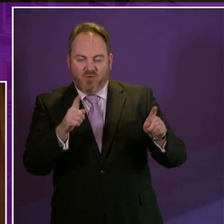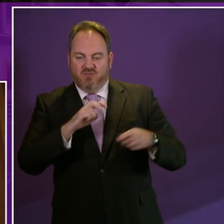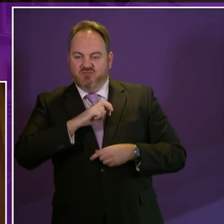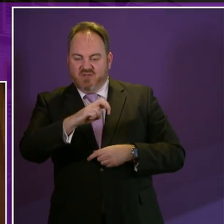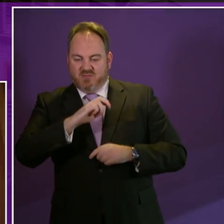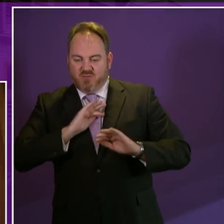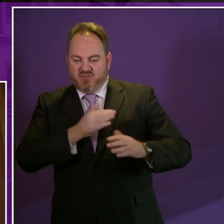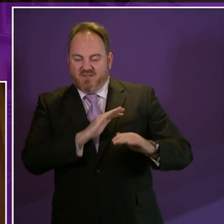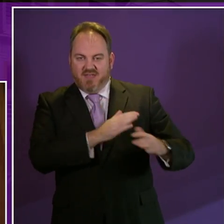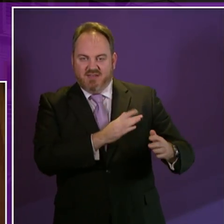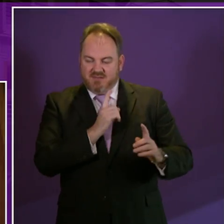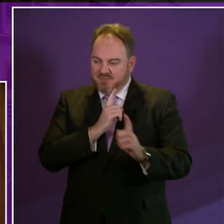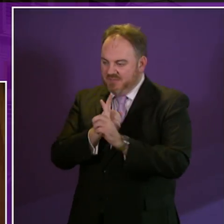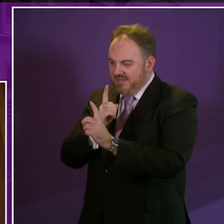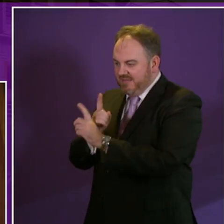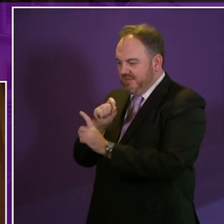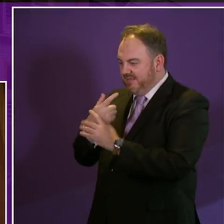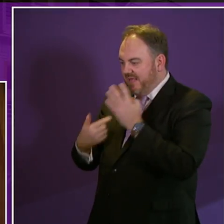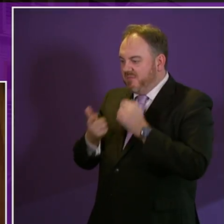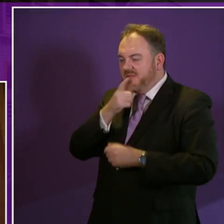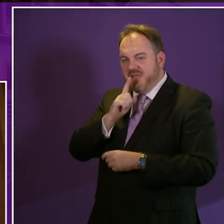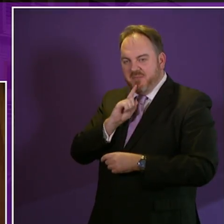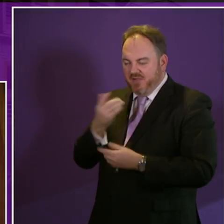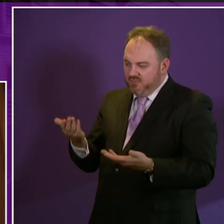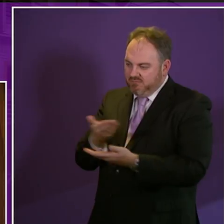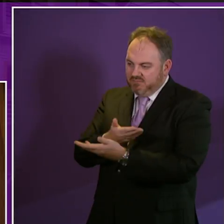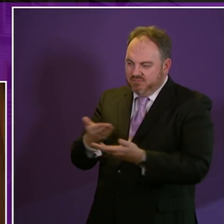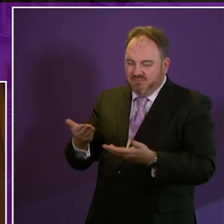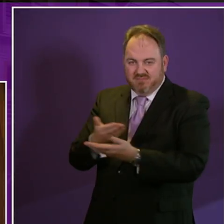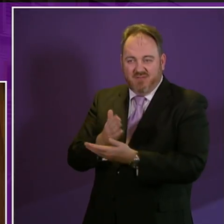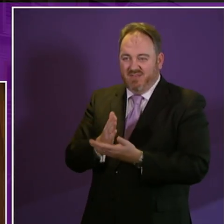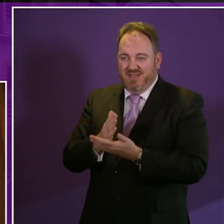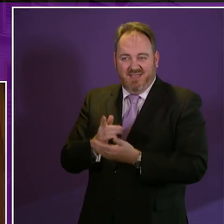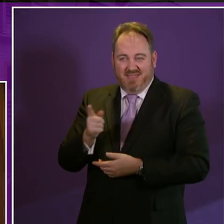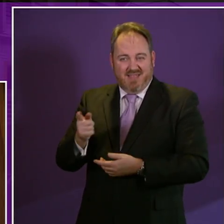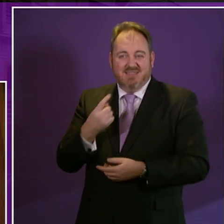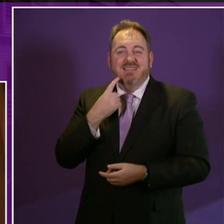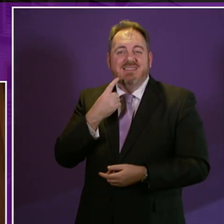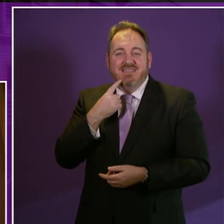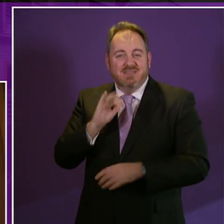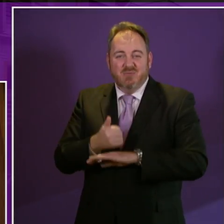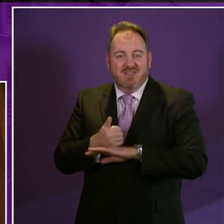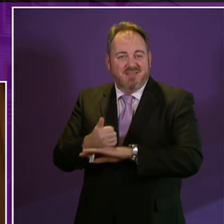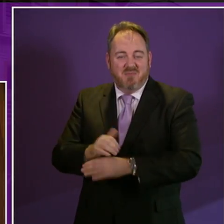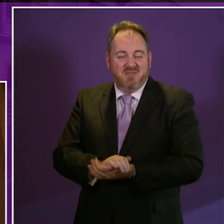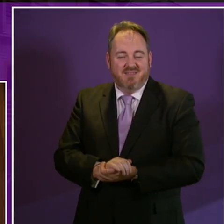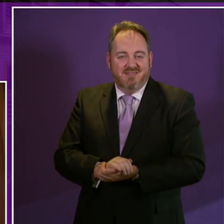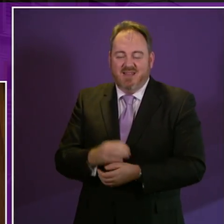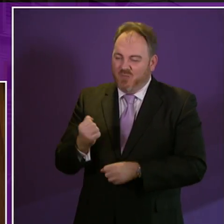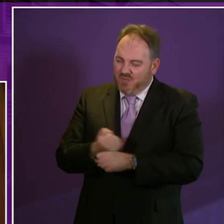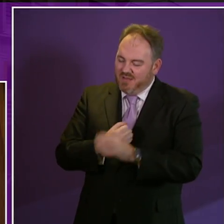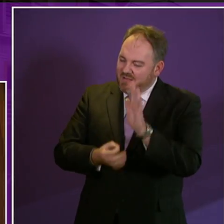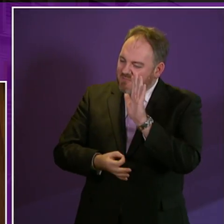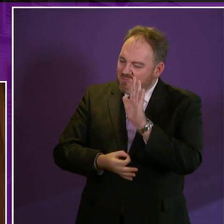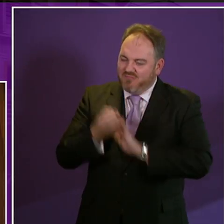operators. You have no idea, presiding officer, how that would be a simple case that would be easy to do and would make it so much easier